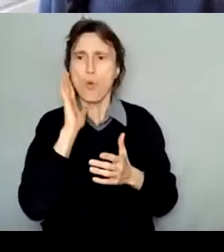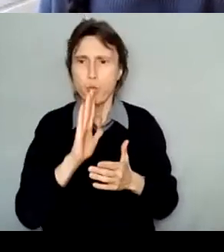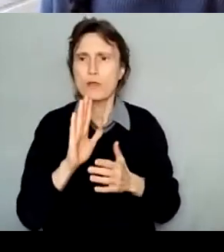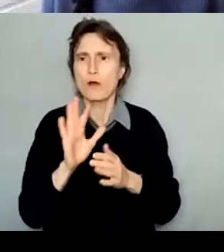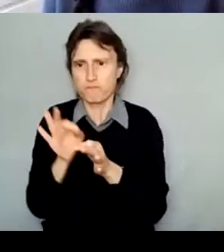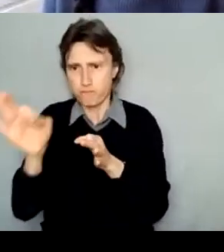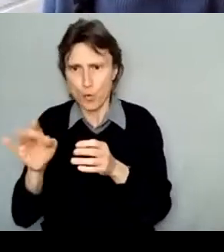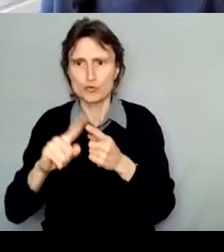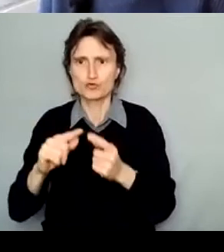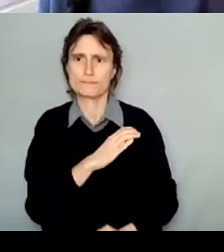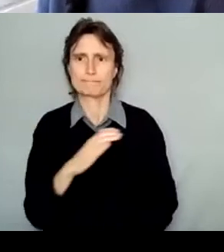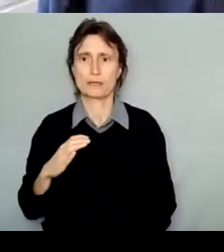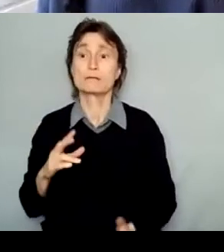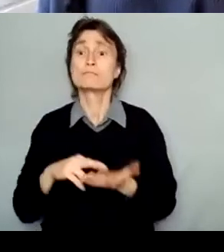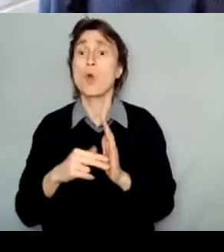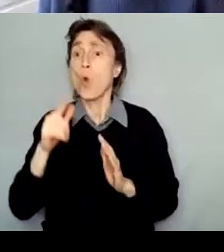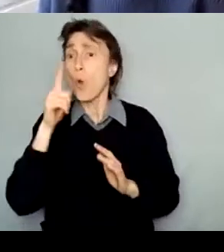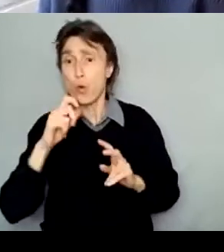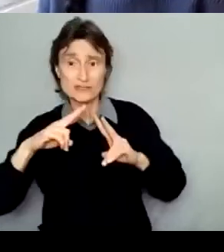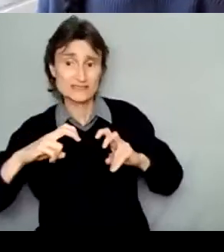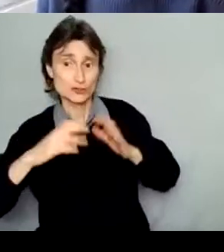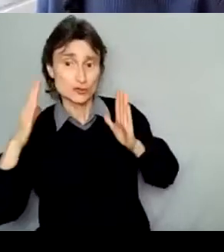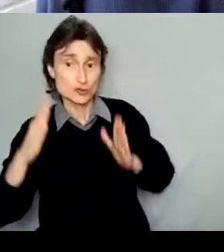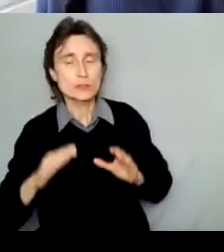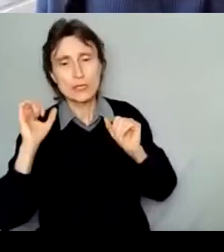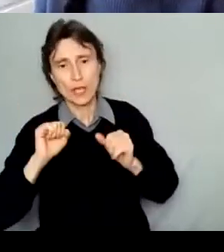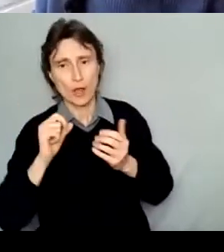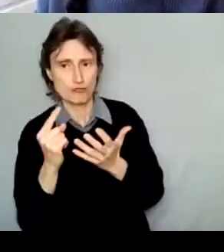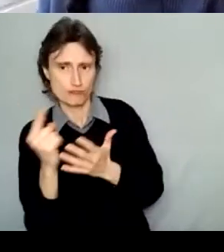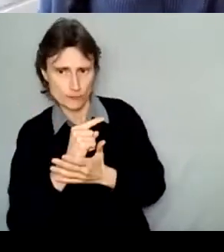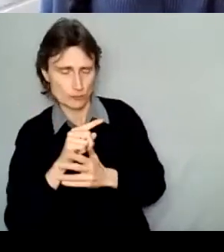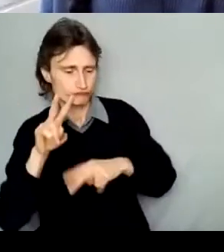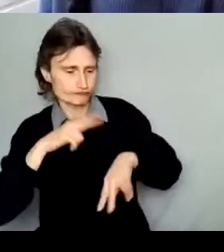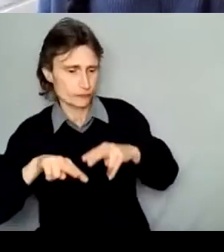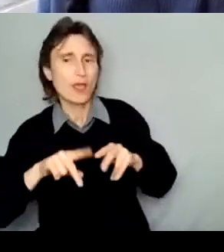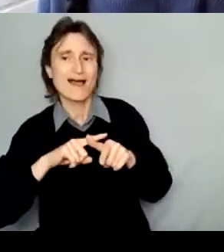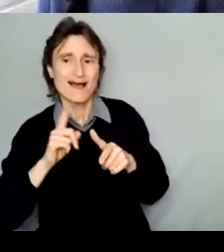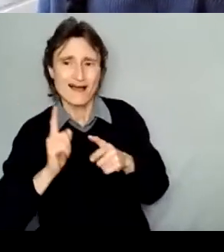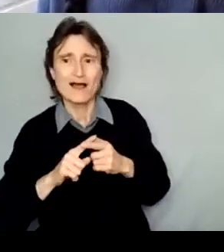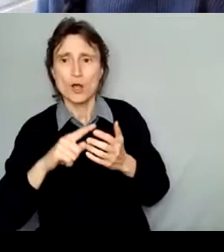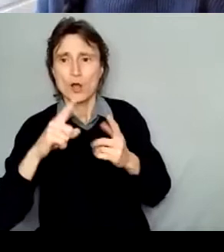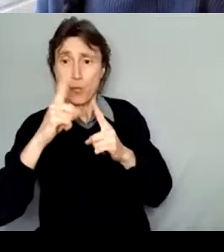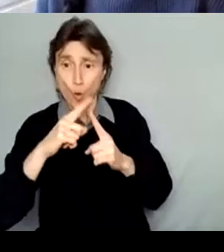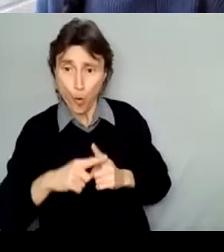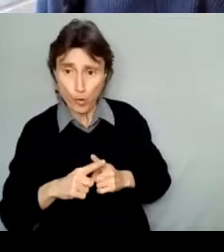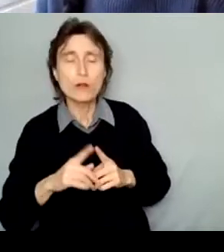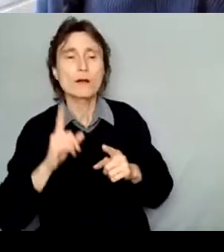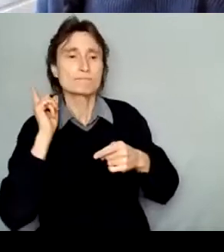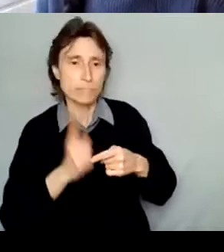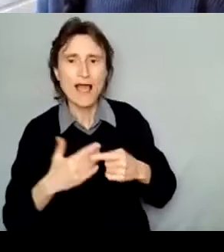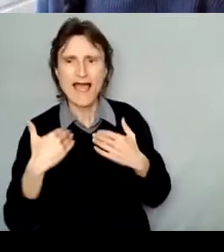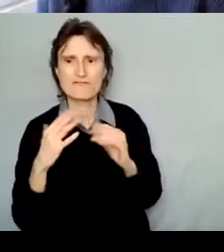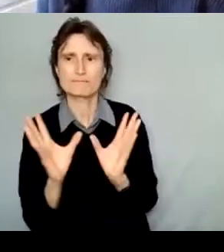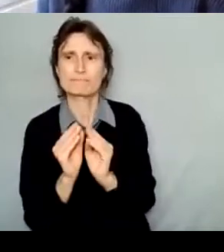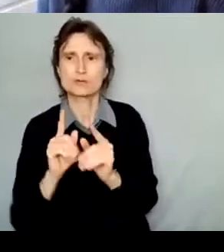assessors to read applications, score them online, and meet as a committee to make final recommendations. I will outline the